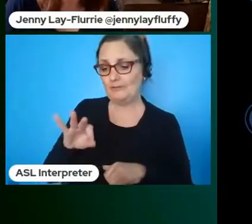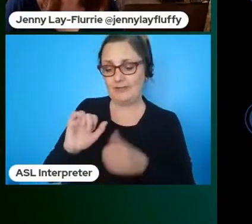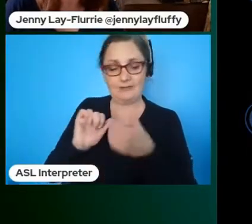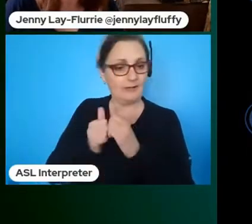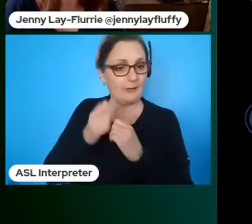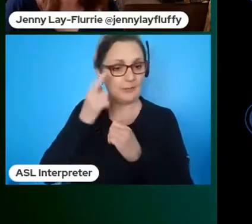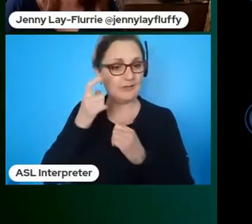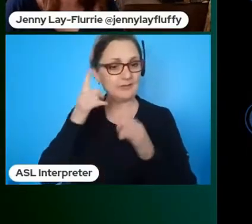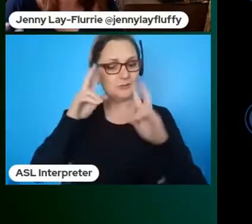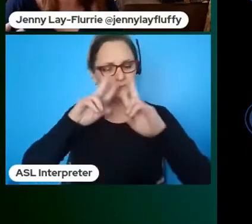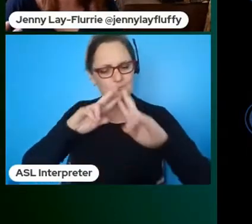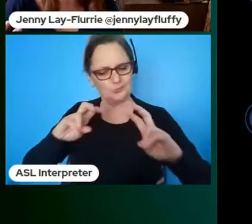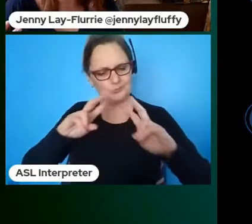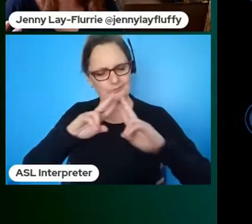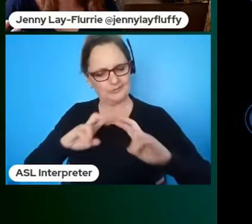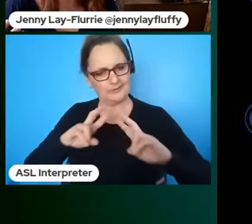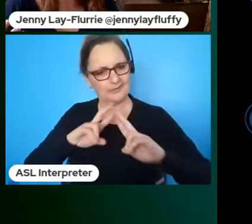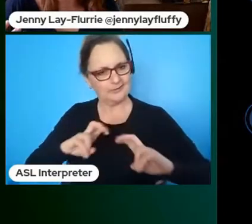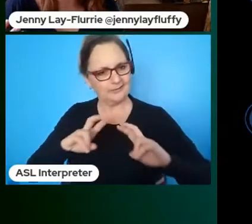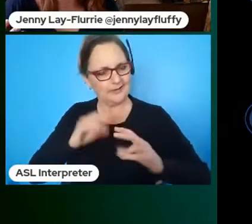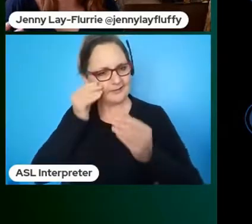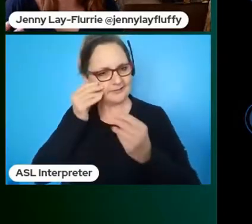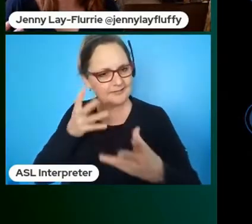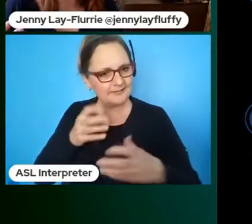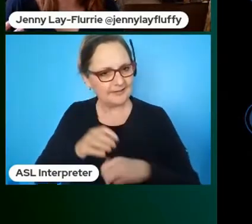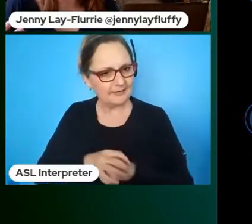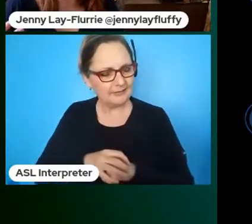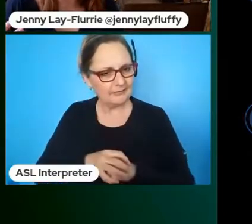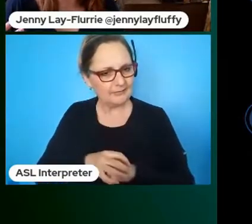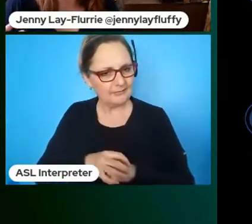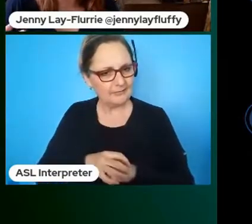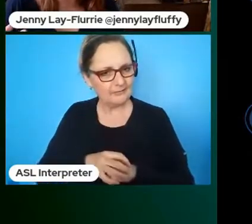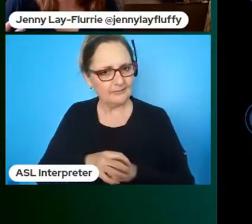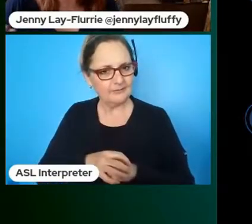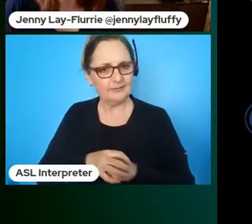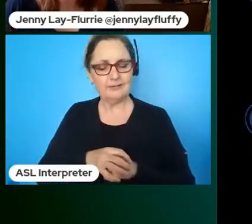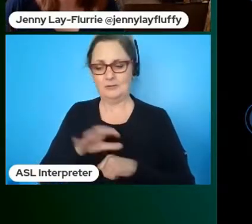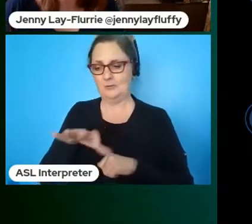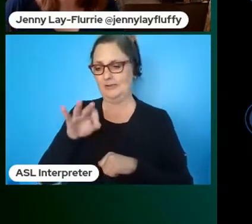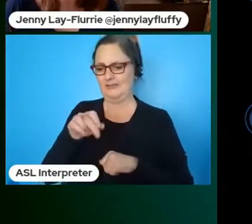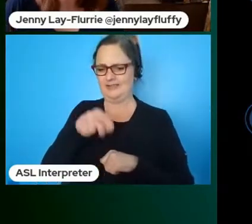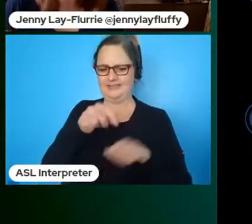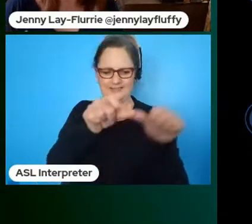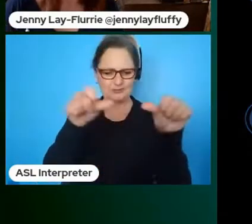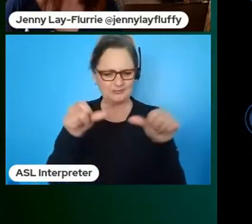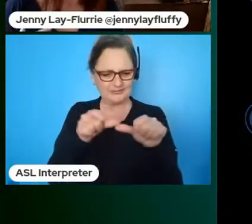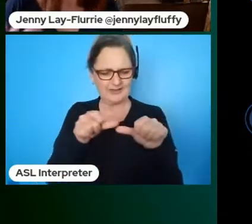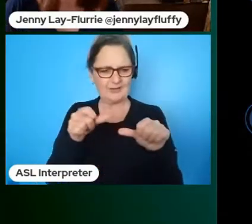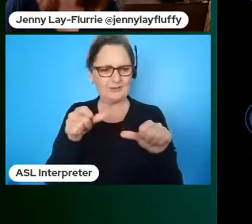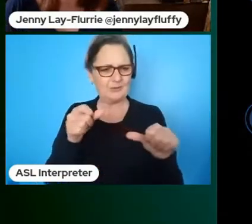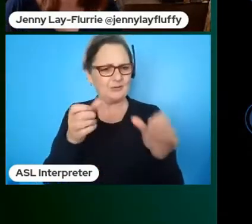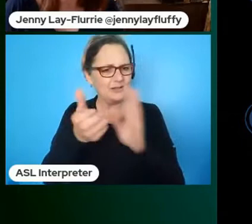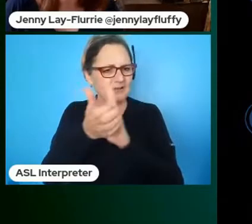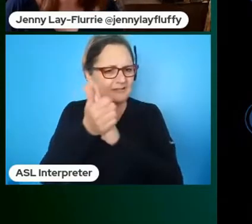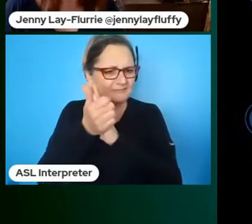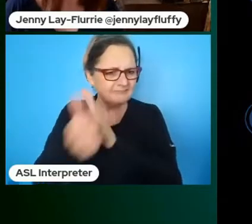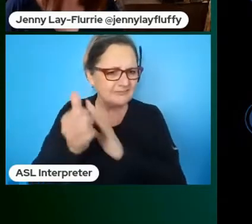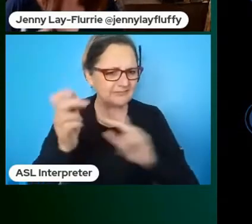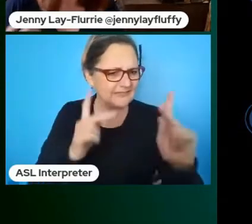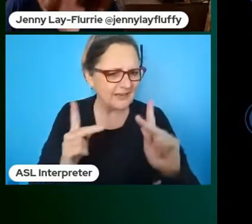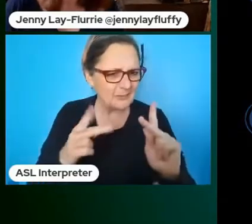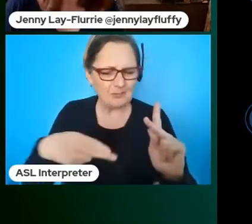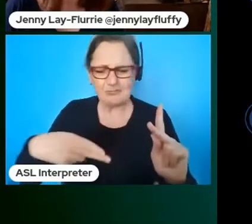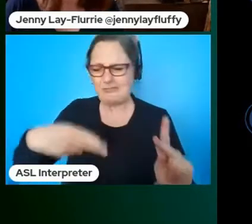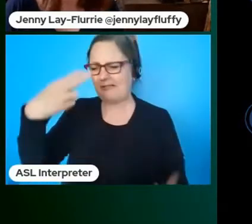that identified that this was a an area that was talent rich had high stem talent